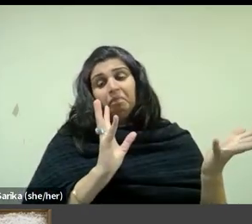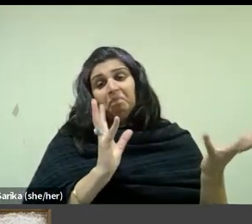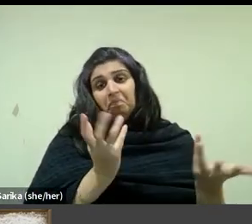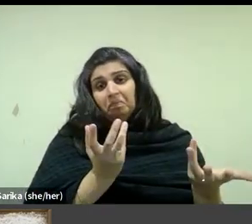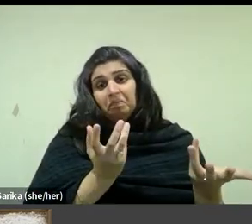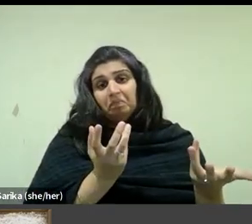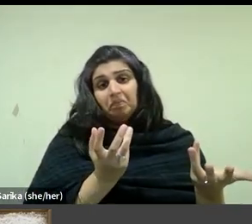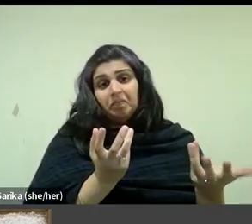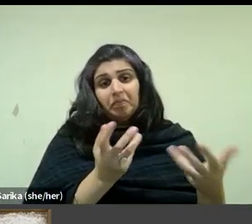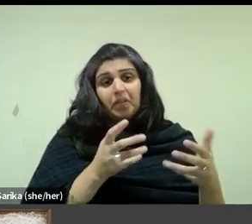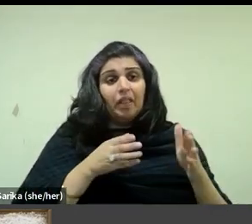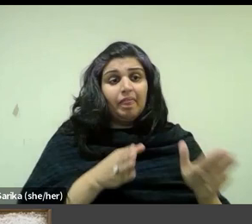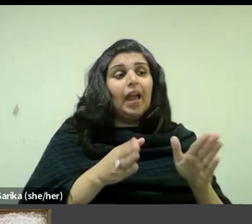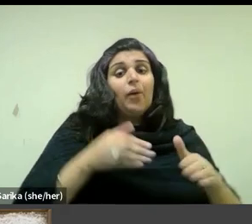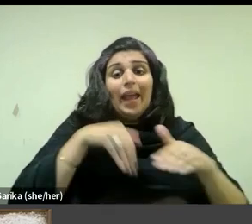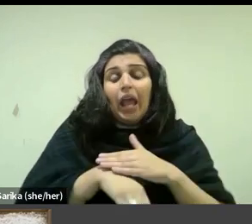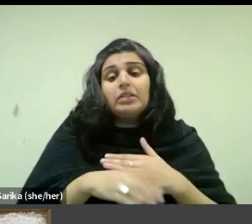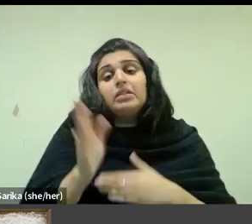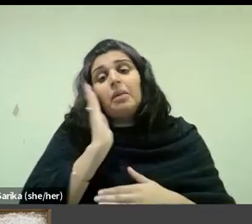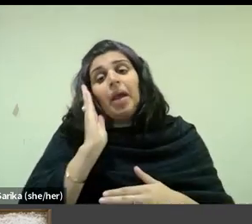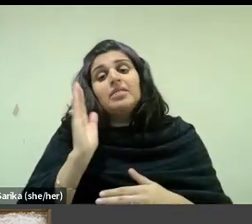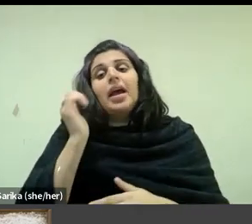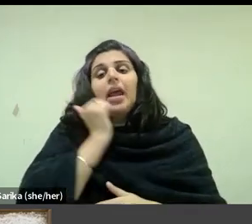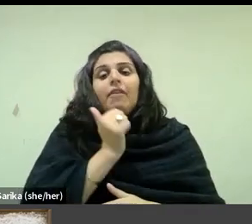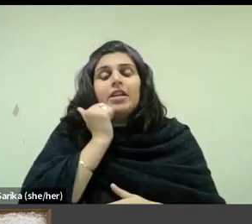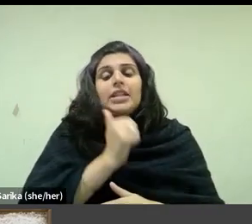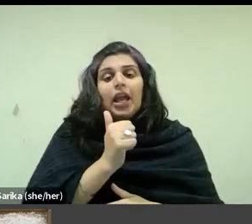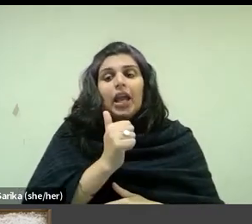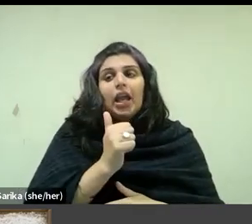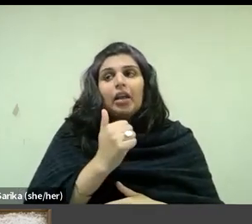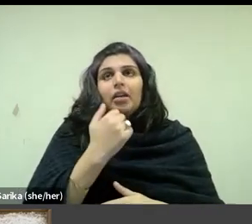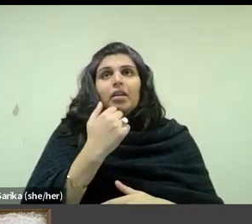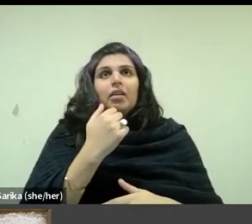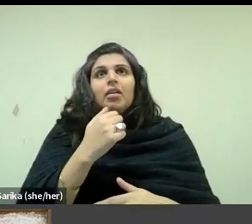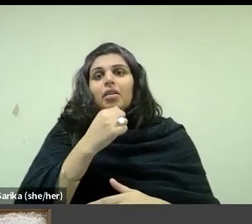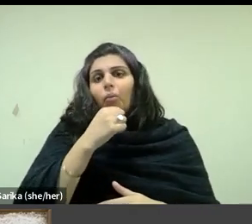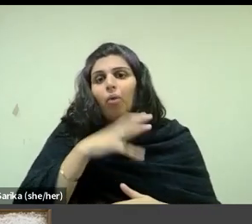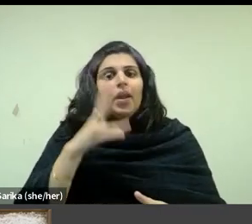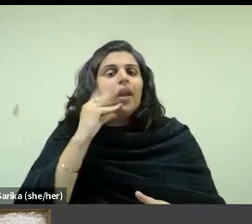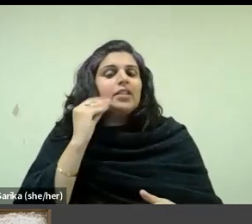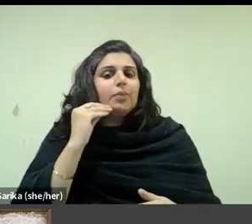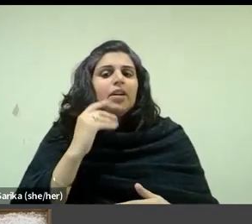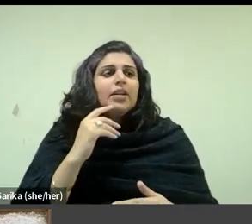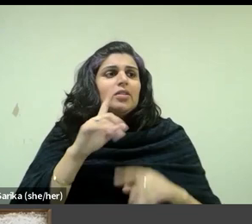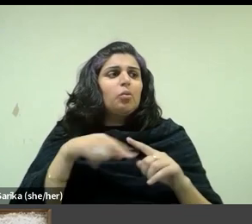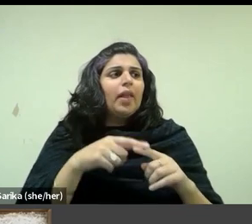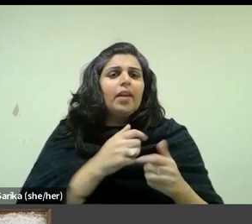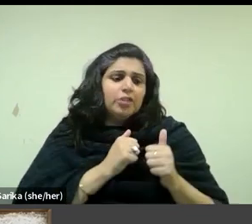the artist's bedside access to everyday femininity at some of its most unguarded moments.